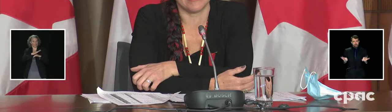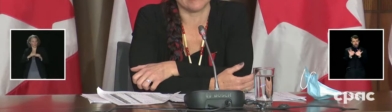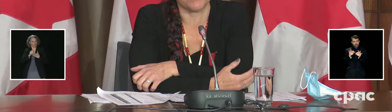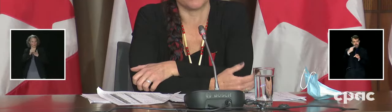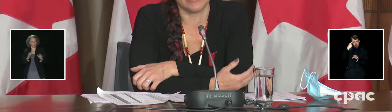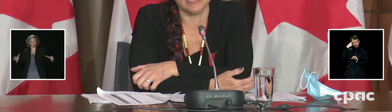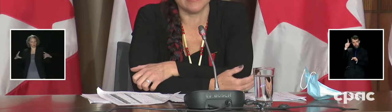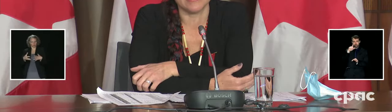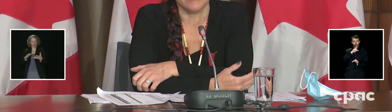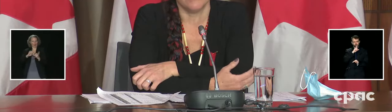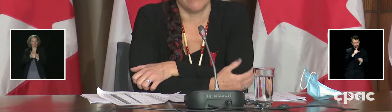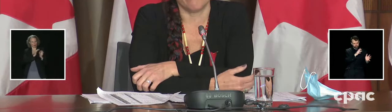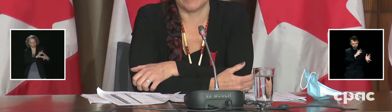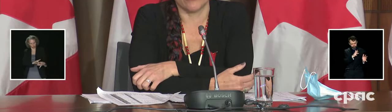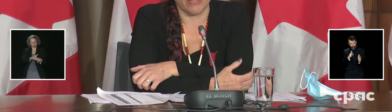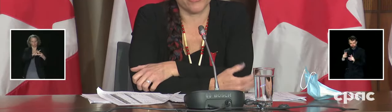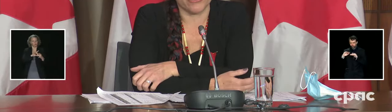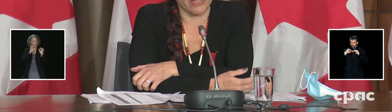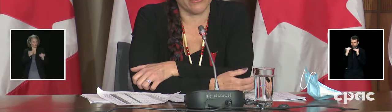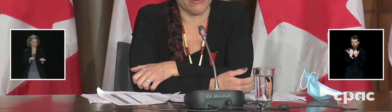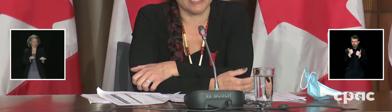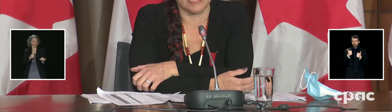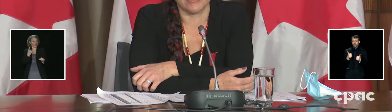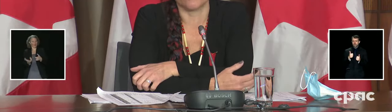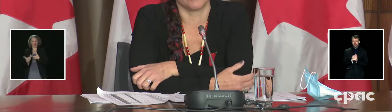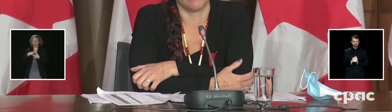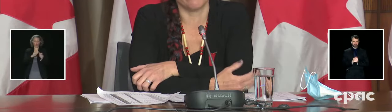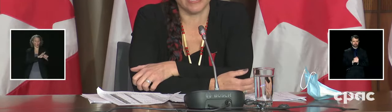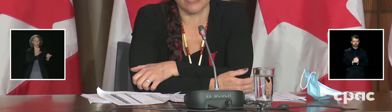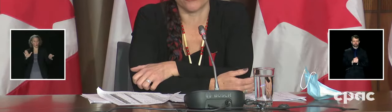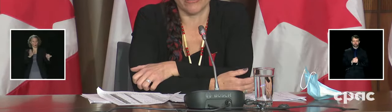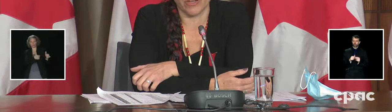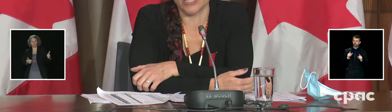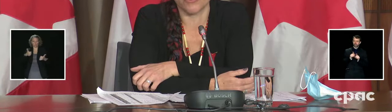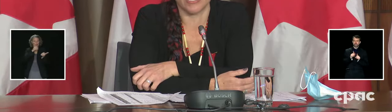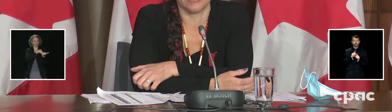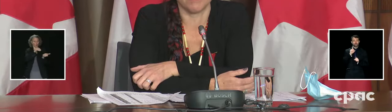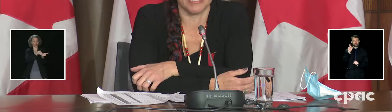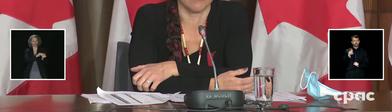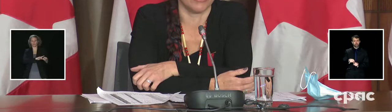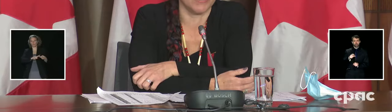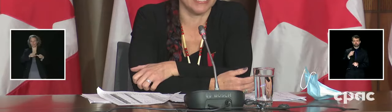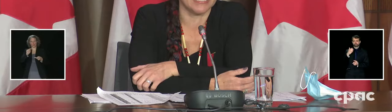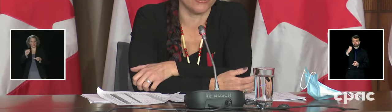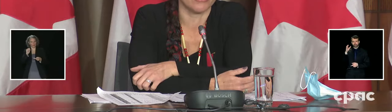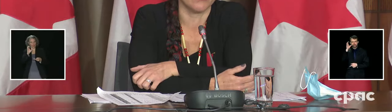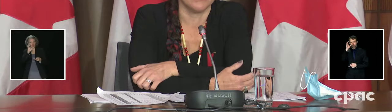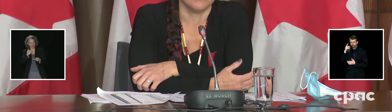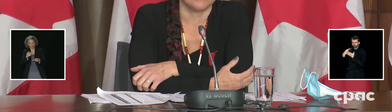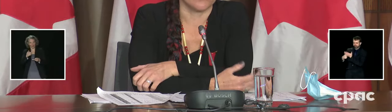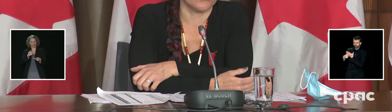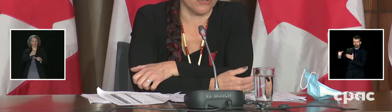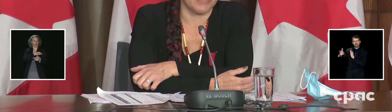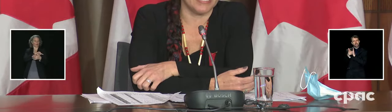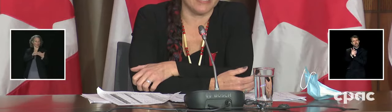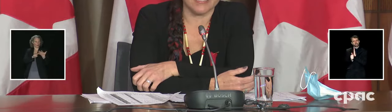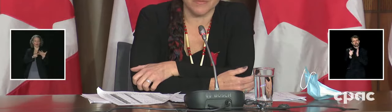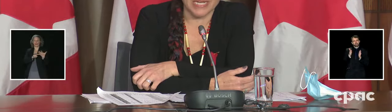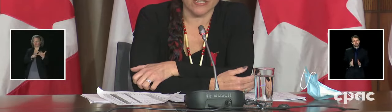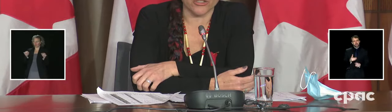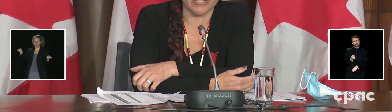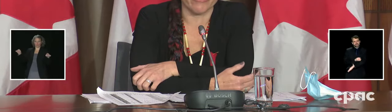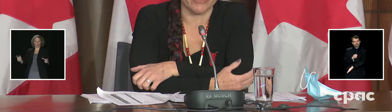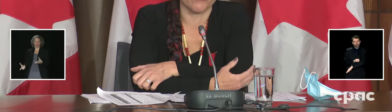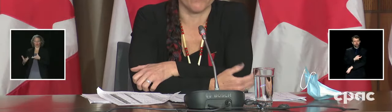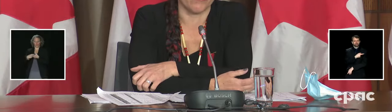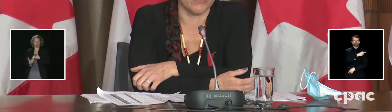the expertise of medical officers of health across the country of the National Advisory Committee on Immunization has also made a